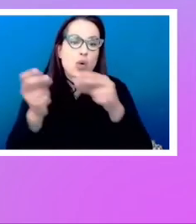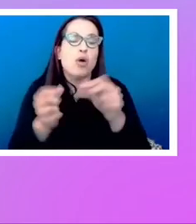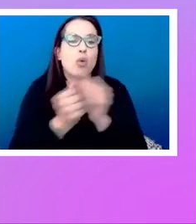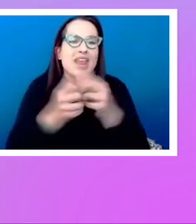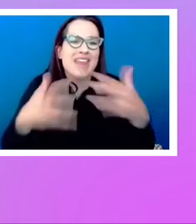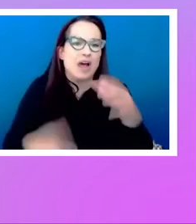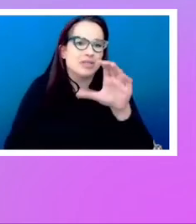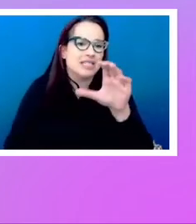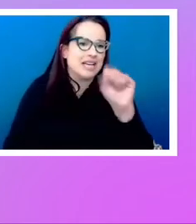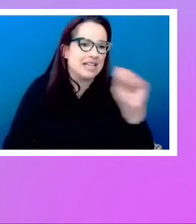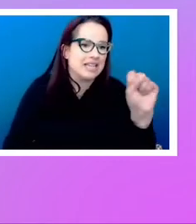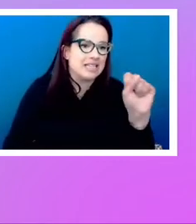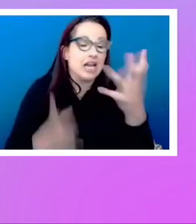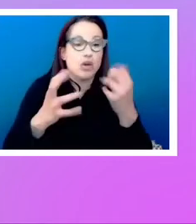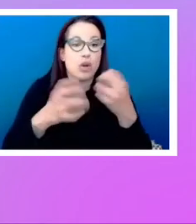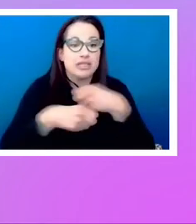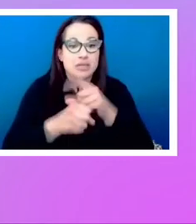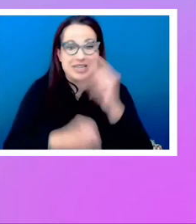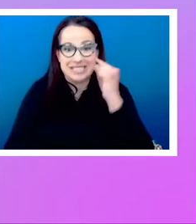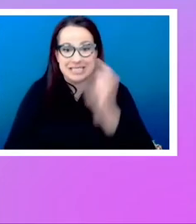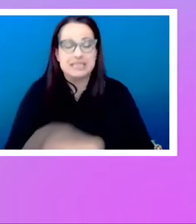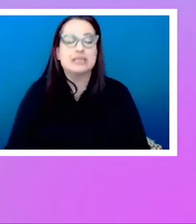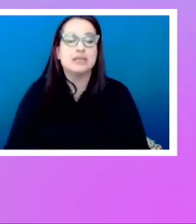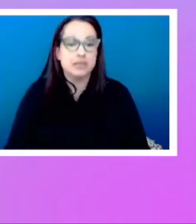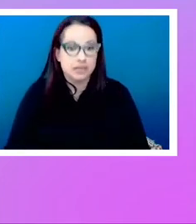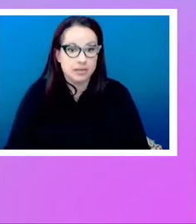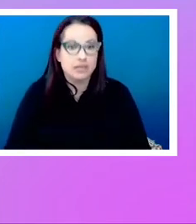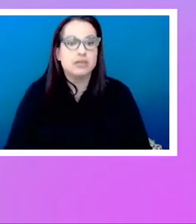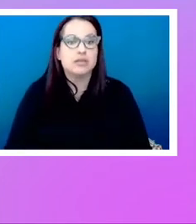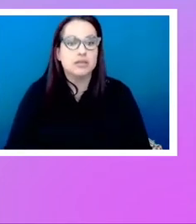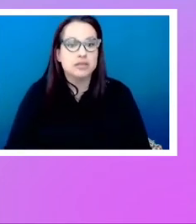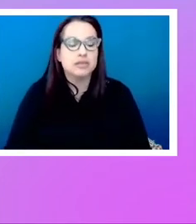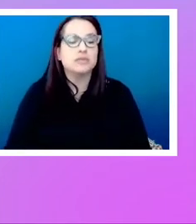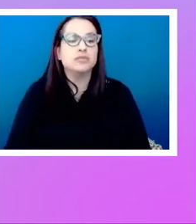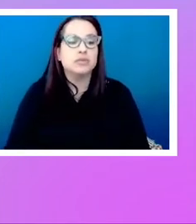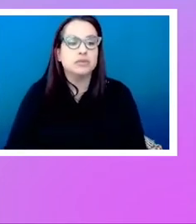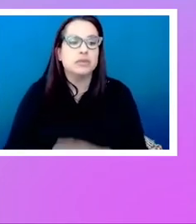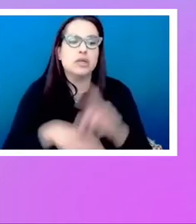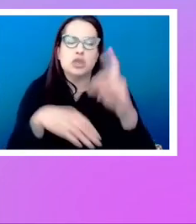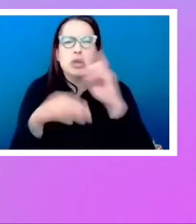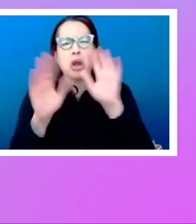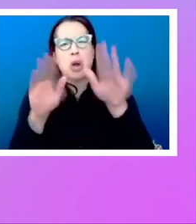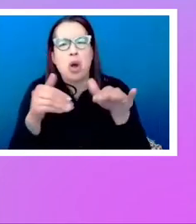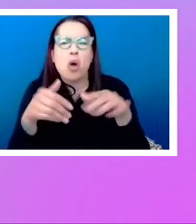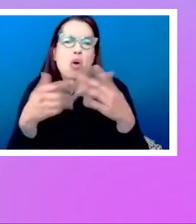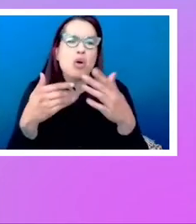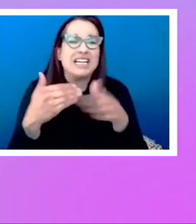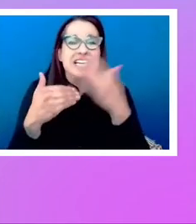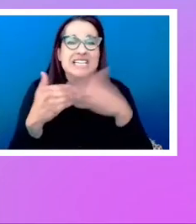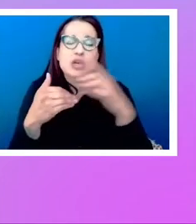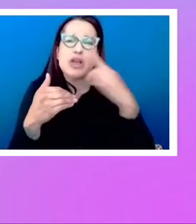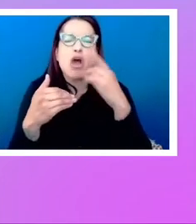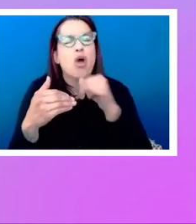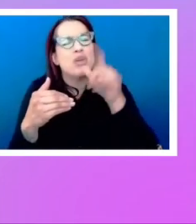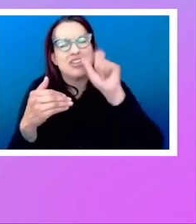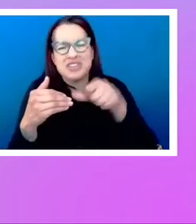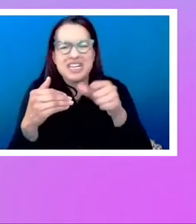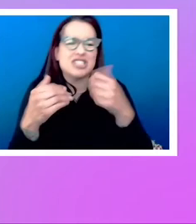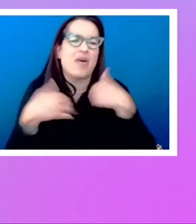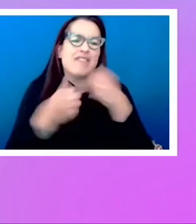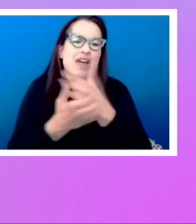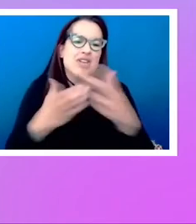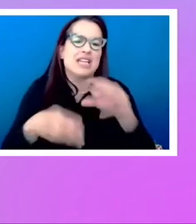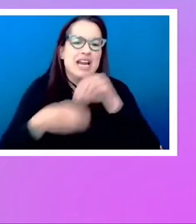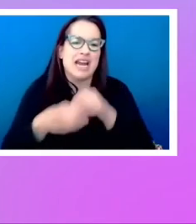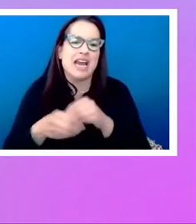make sense. Because I think it could be quite, you know, easy to think, well, we don't need to wrap everything in rows and we don't need to do things